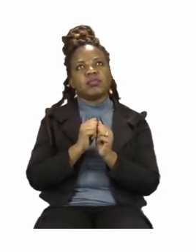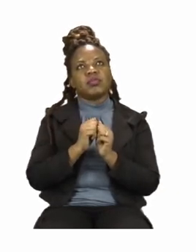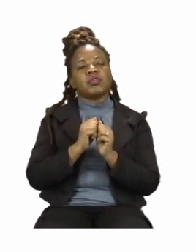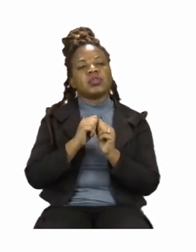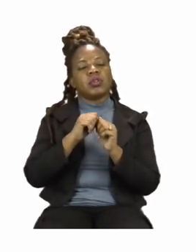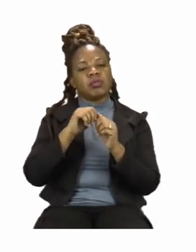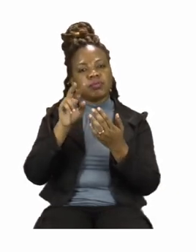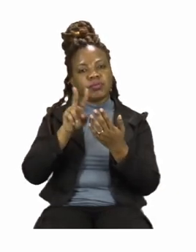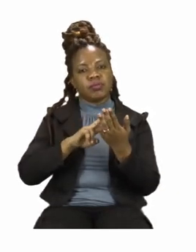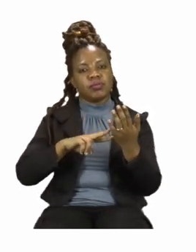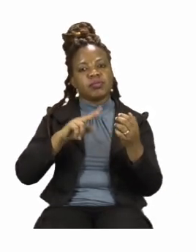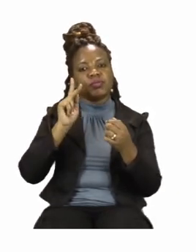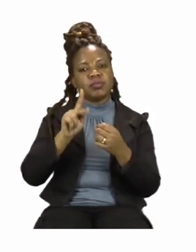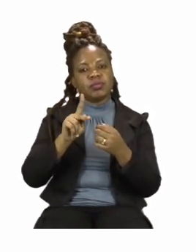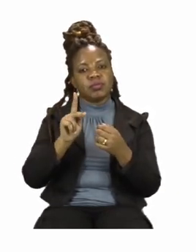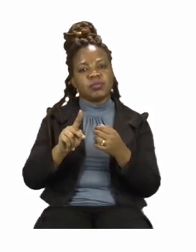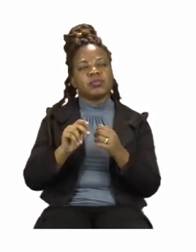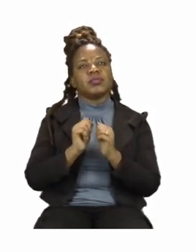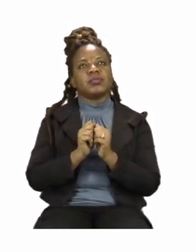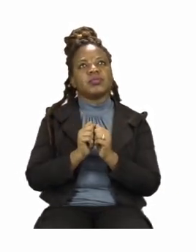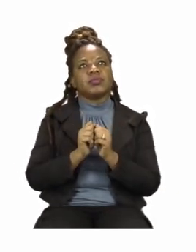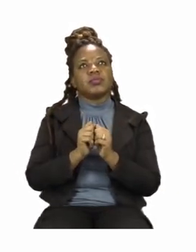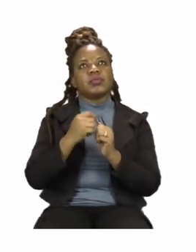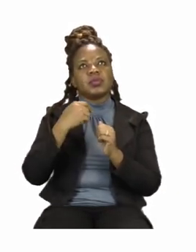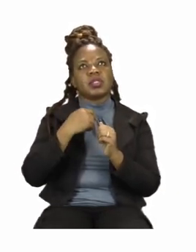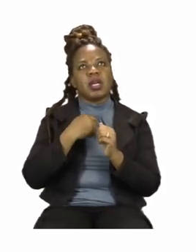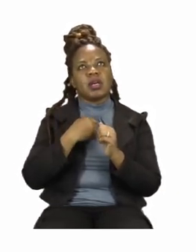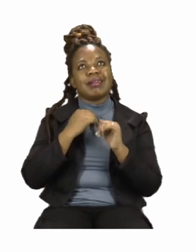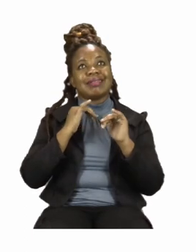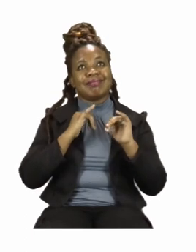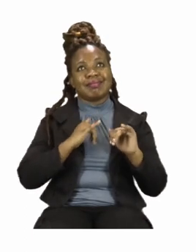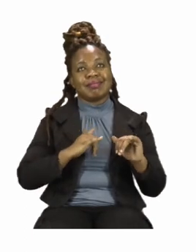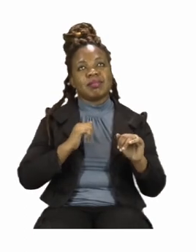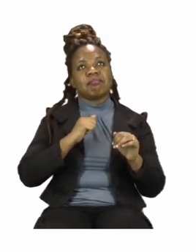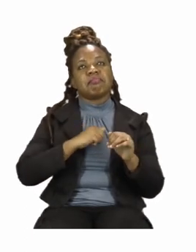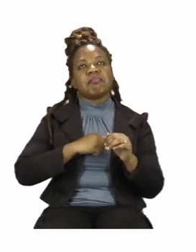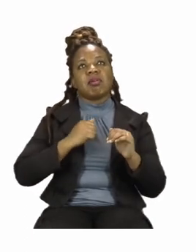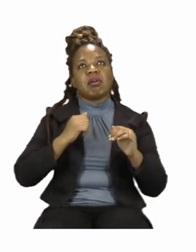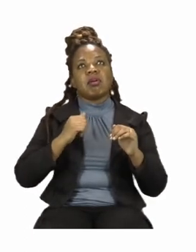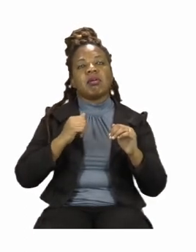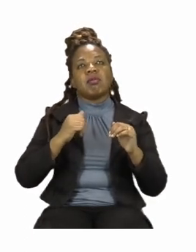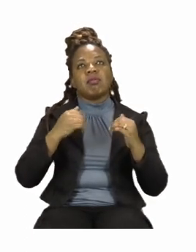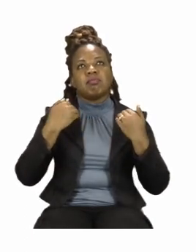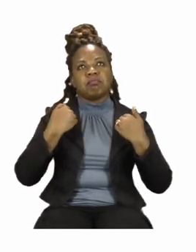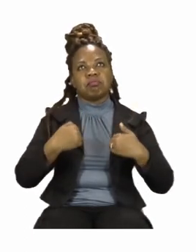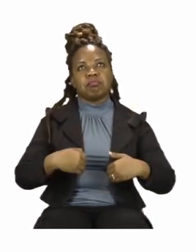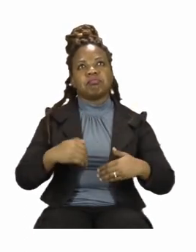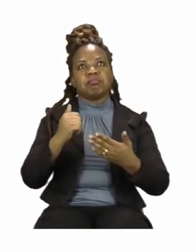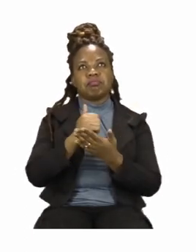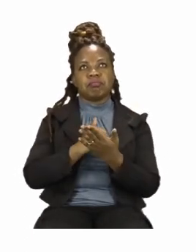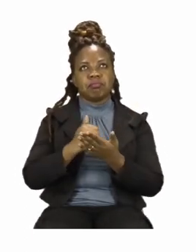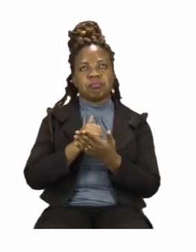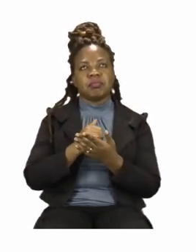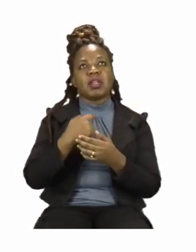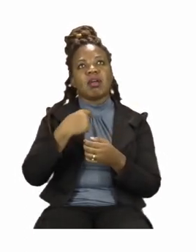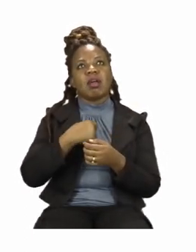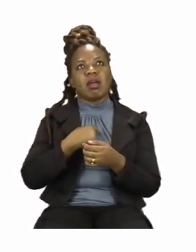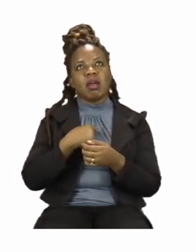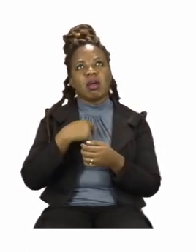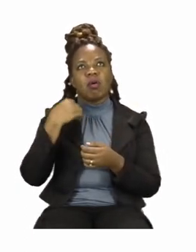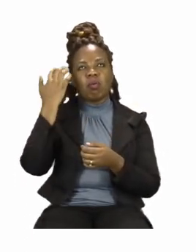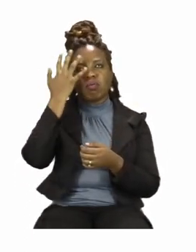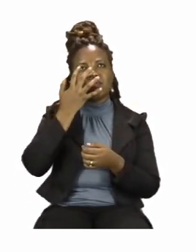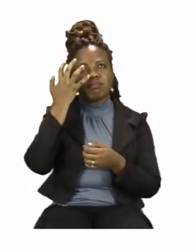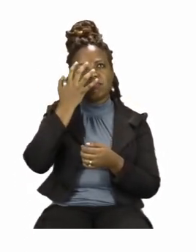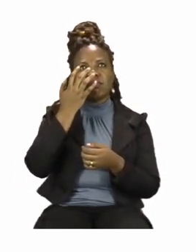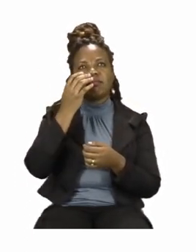begin. I keep my body clean. I wash my face. I brush my teeth.